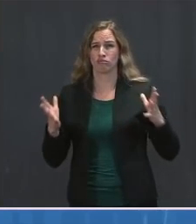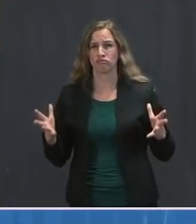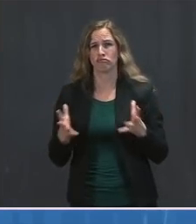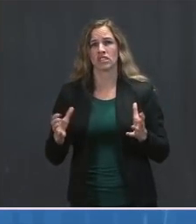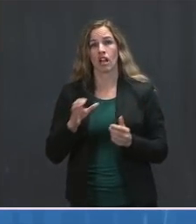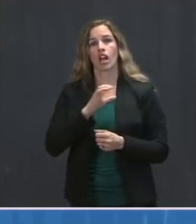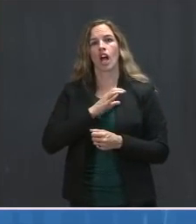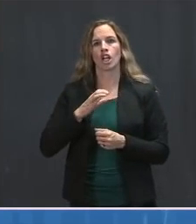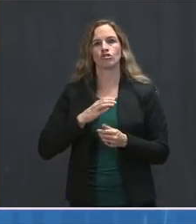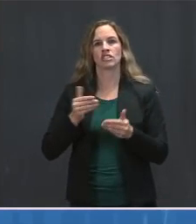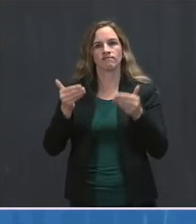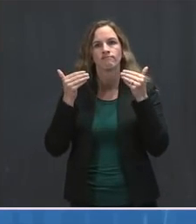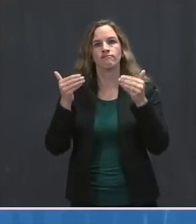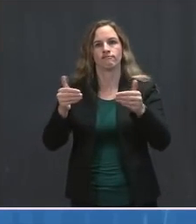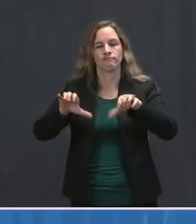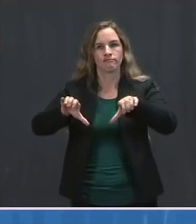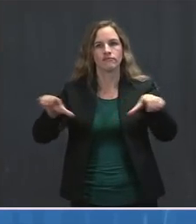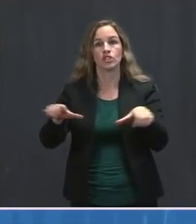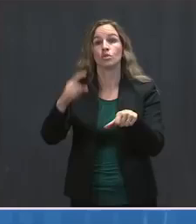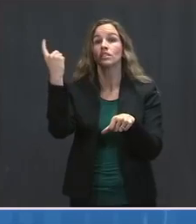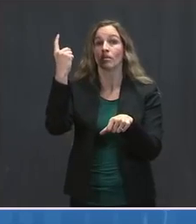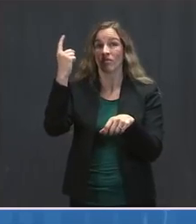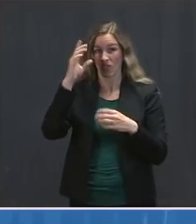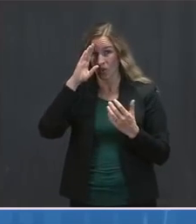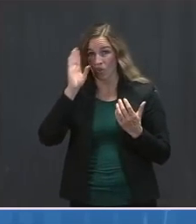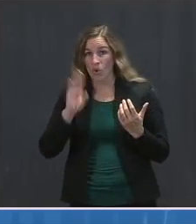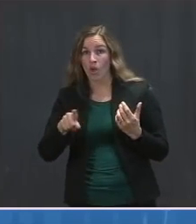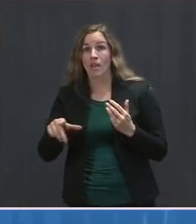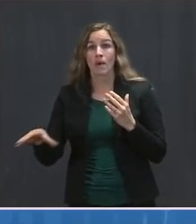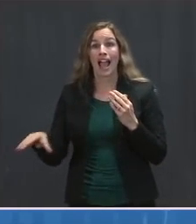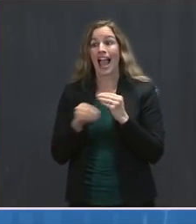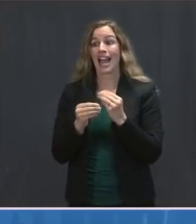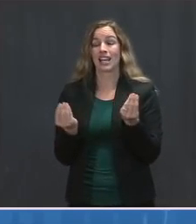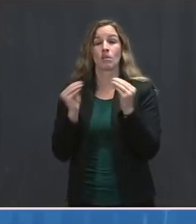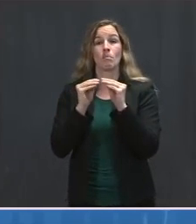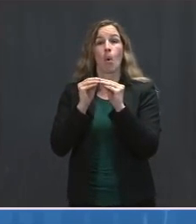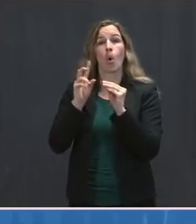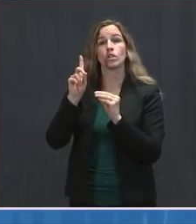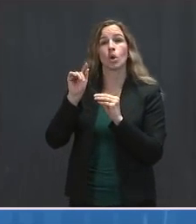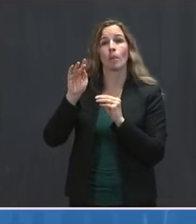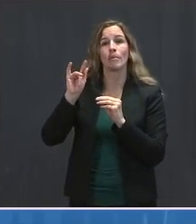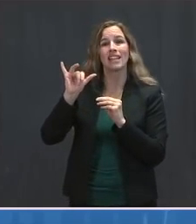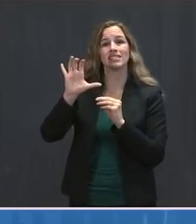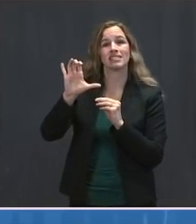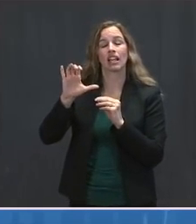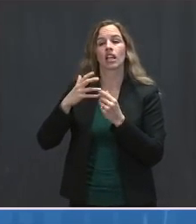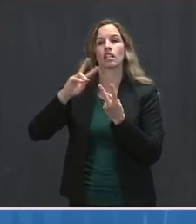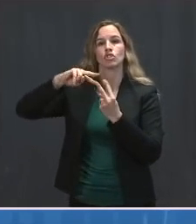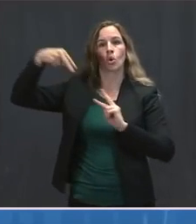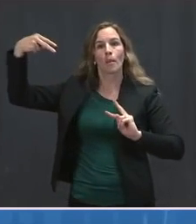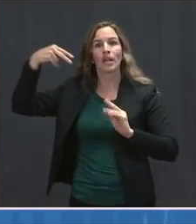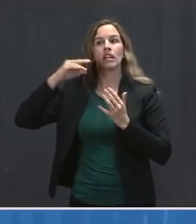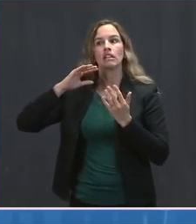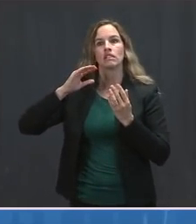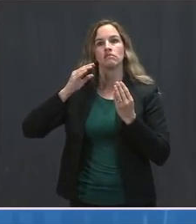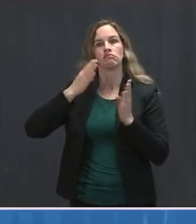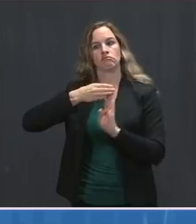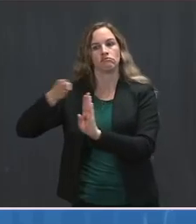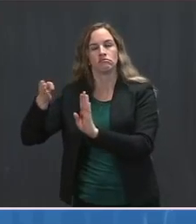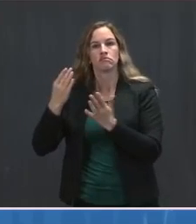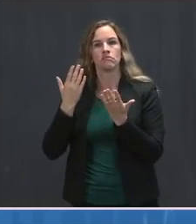some of our additional plans to use DPA, including adding more domestic genomic sequencing, allowing us to track variants and see new ones,